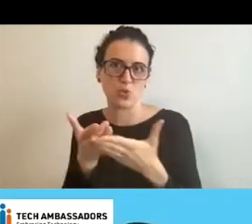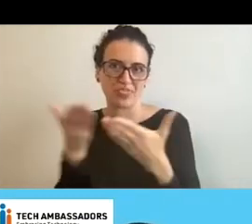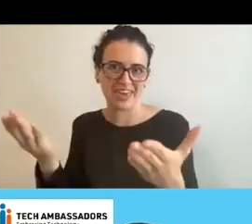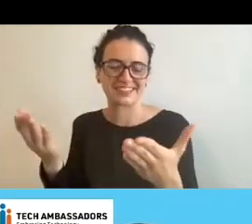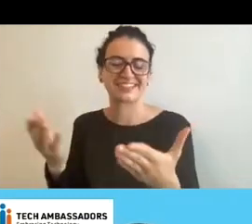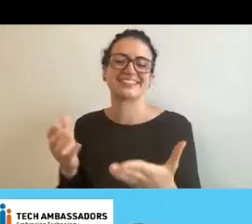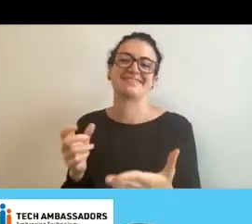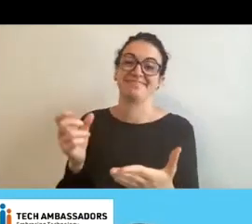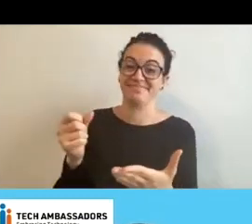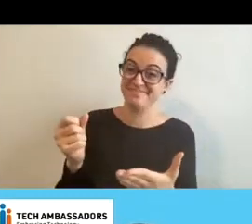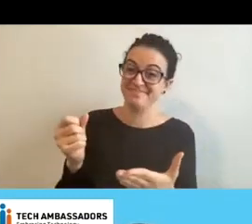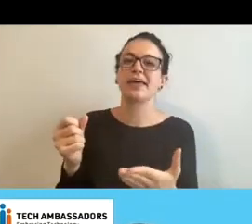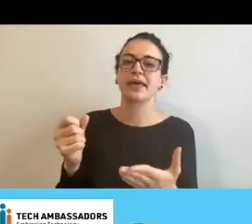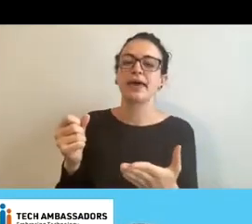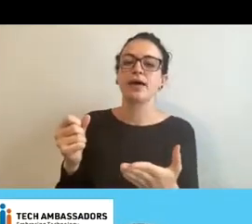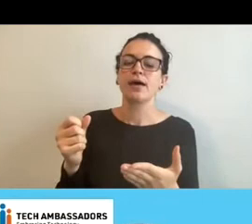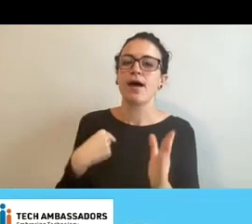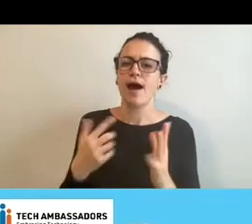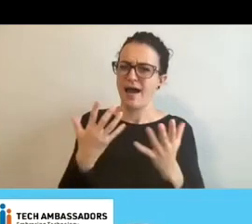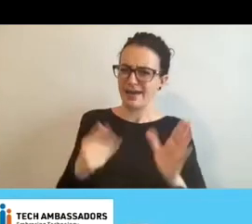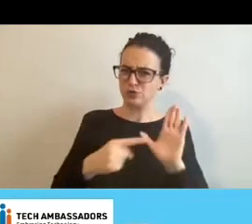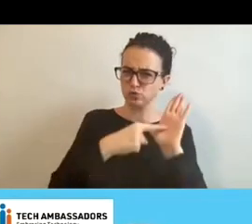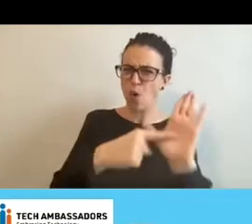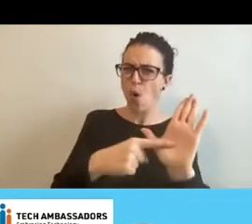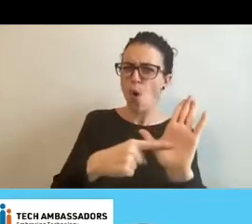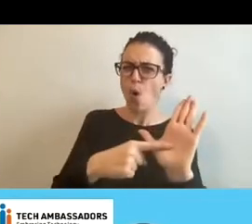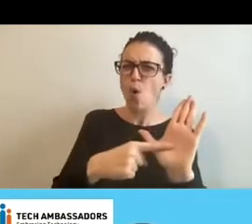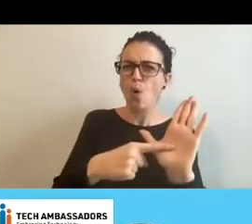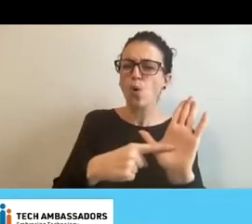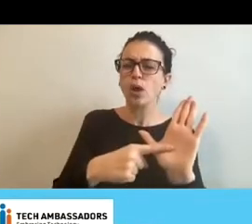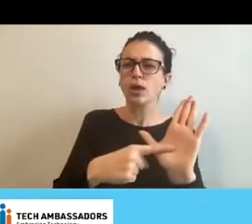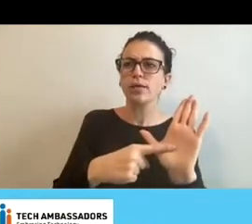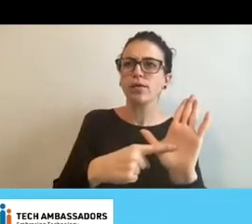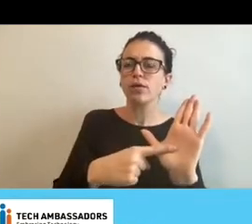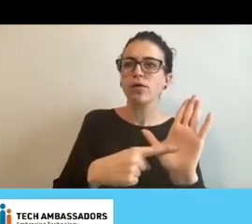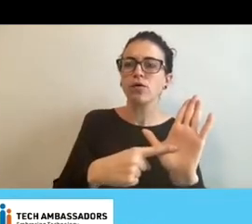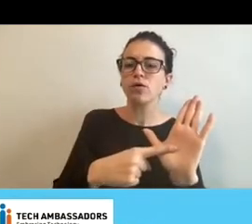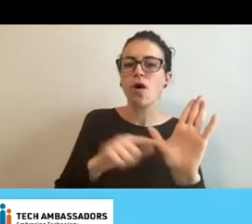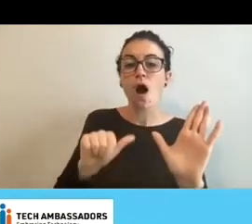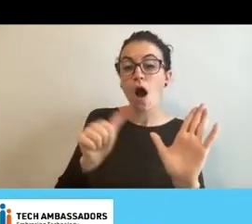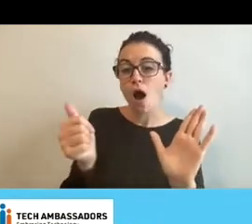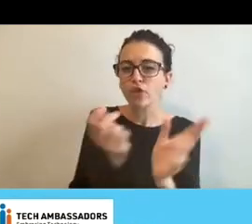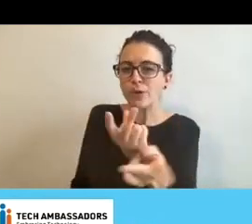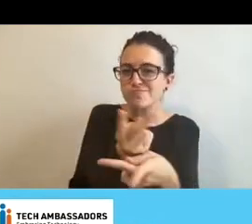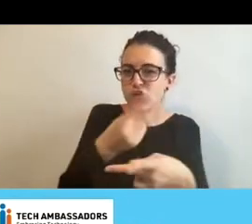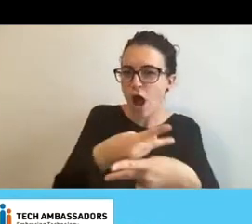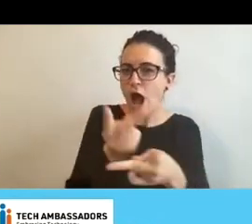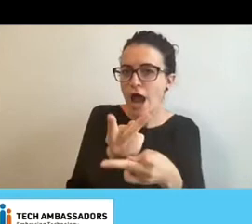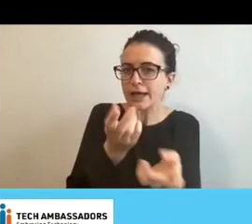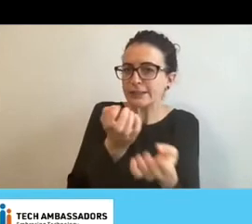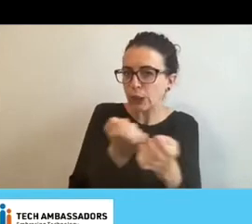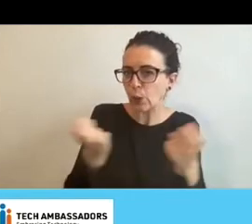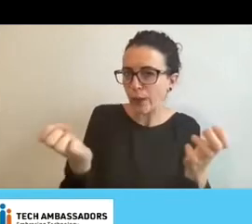had shown some other products that I'm in the